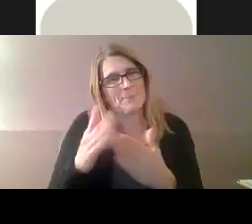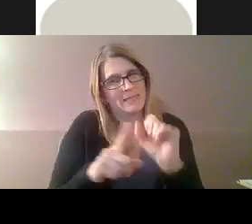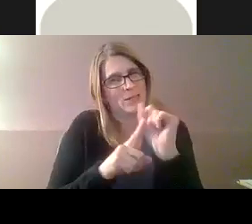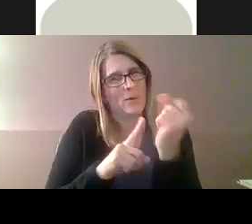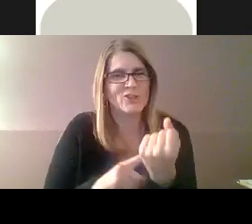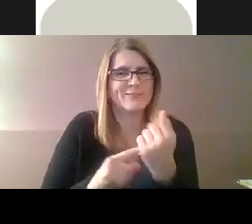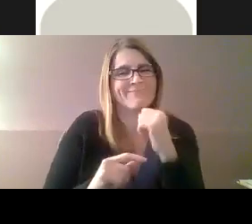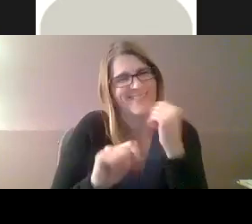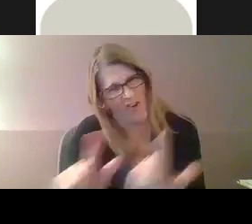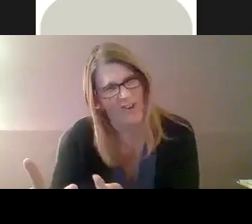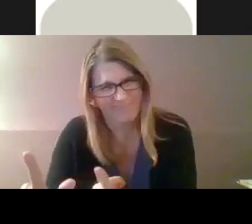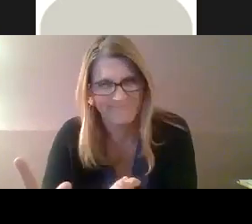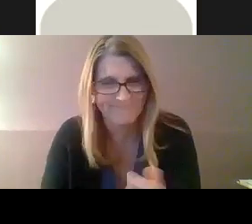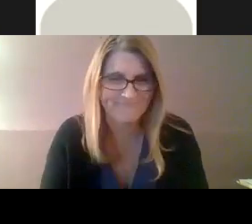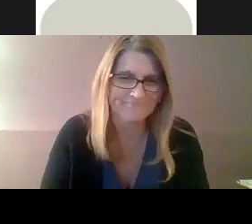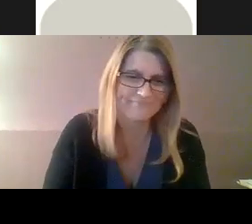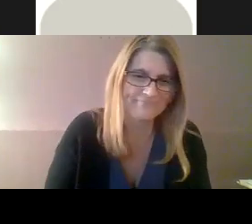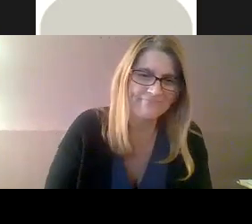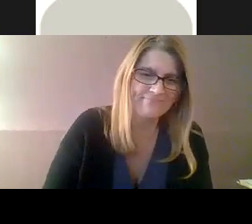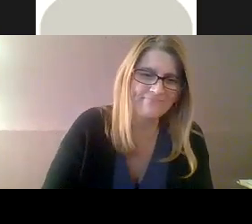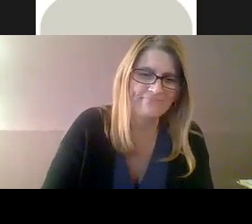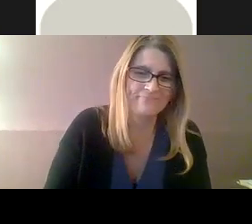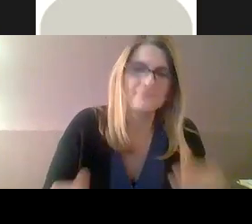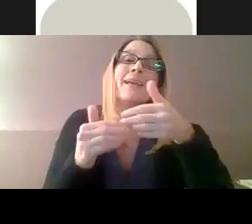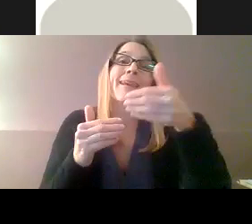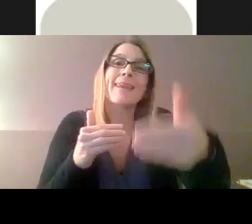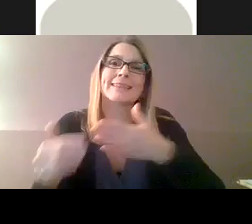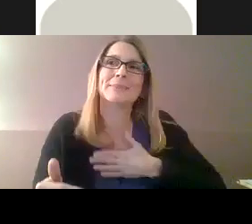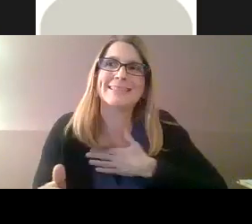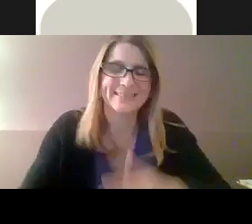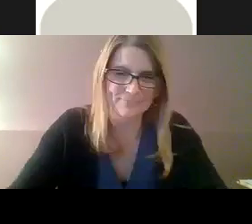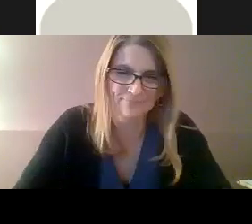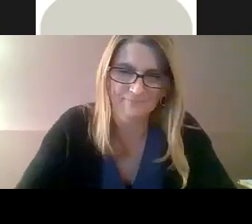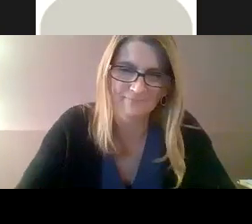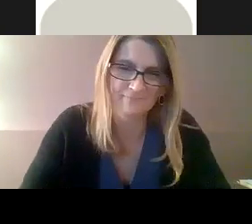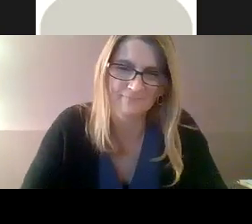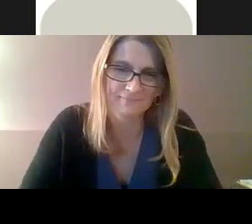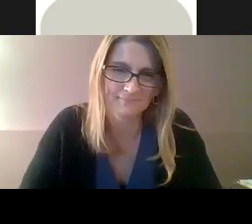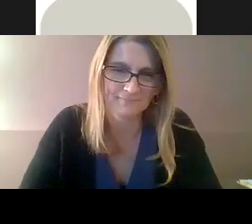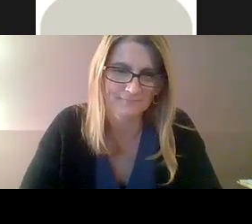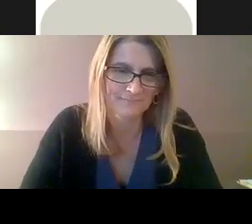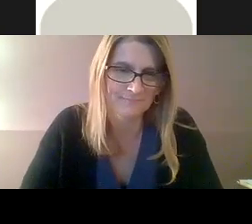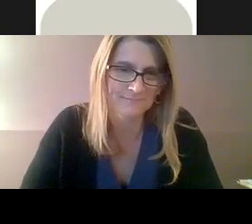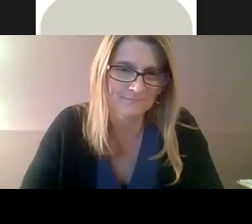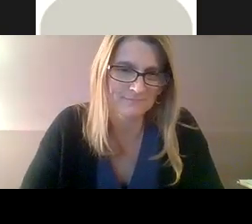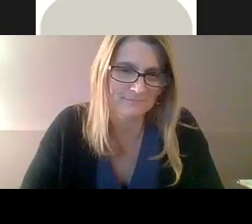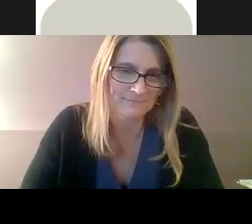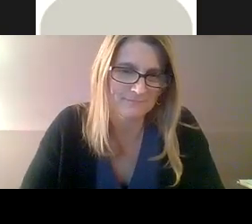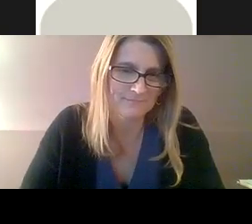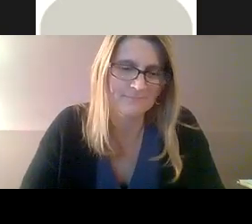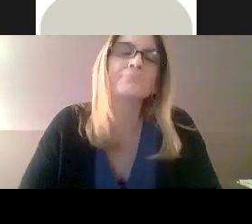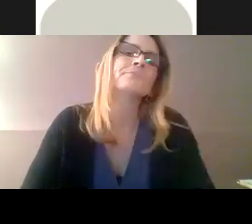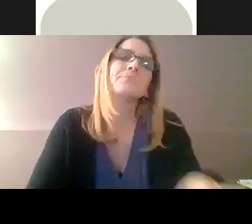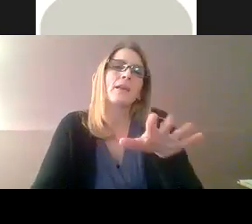potentially be used in that situation. It just kind of depends where it's located and the quality of the internet. Next slide, please.